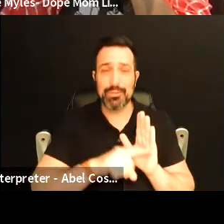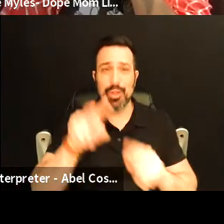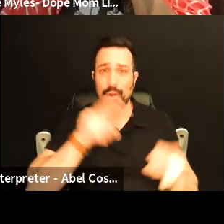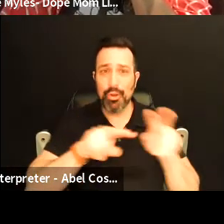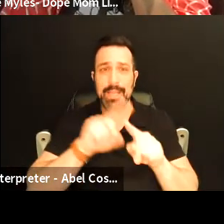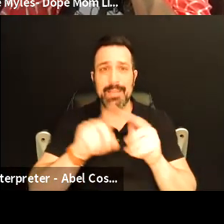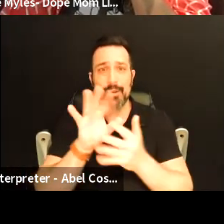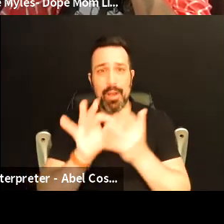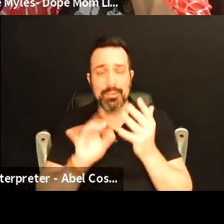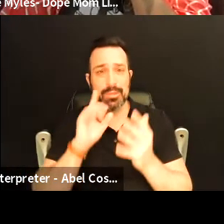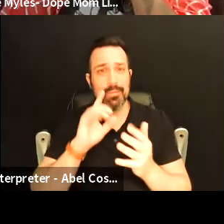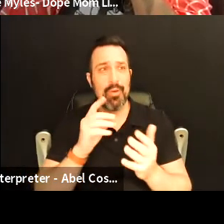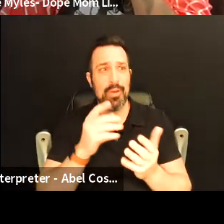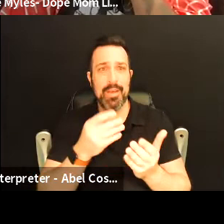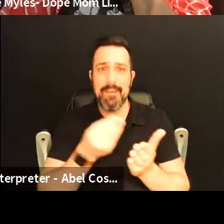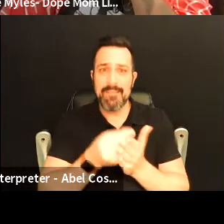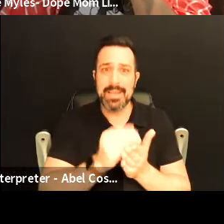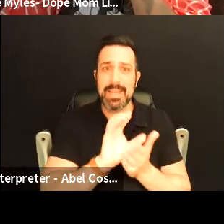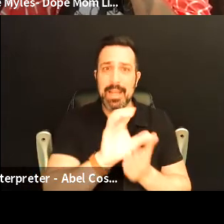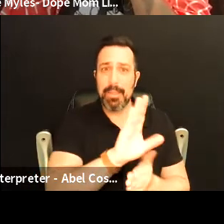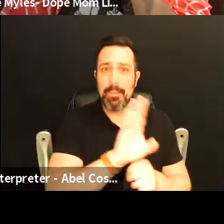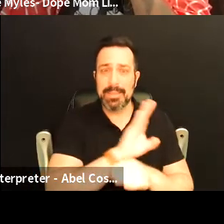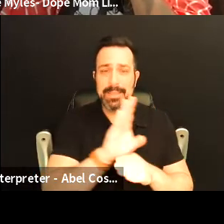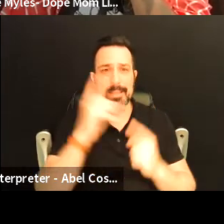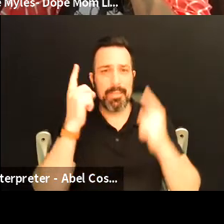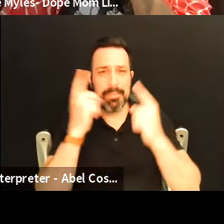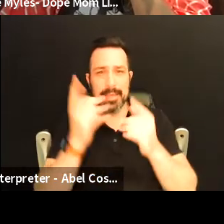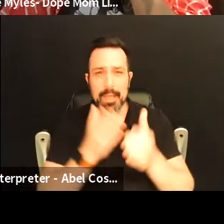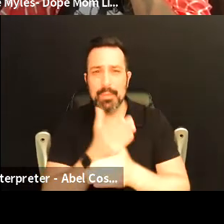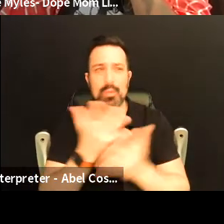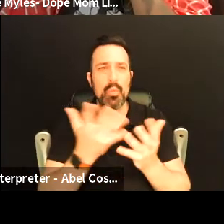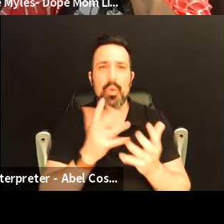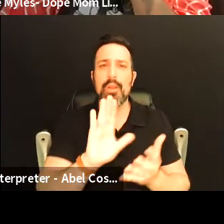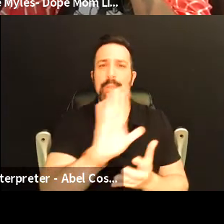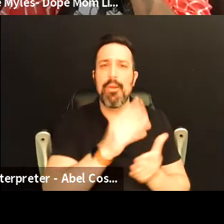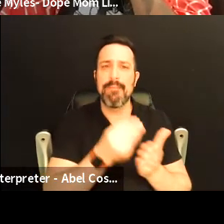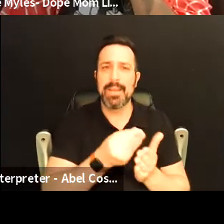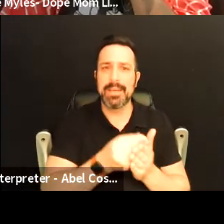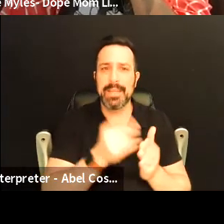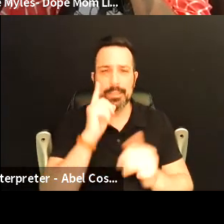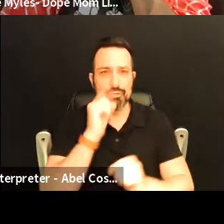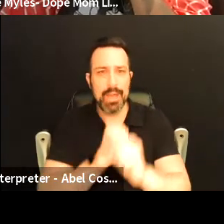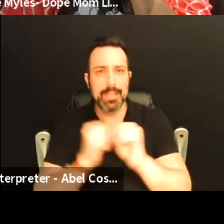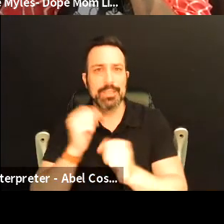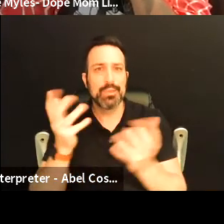options for funding their business and thinking through you know what are their sort of funding um strategies going to be um